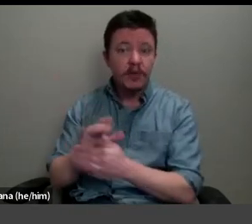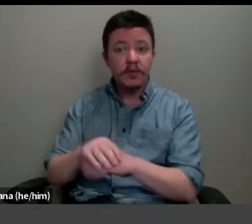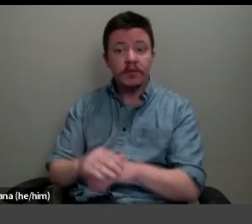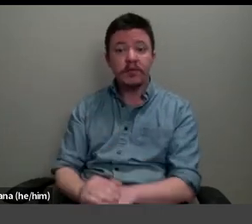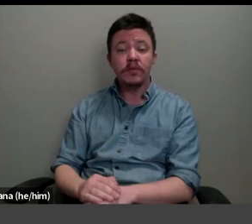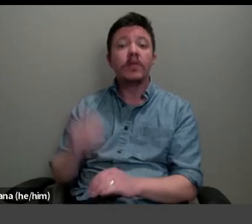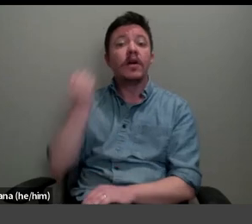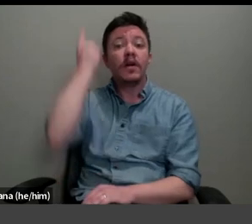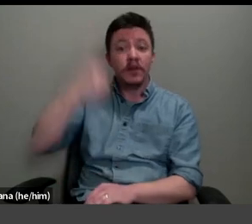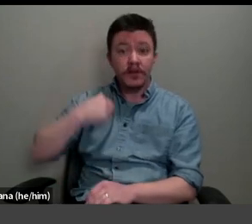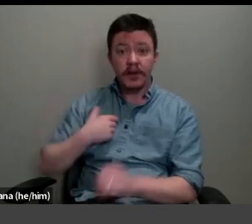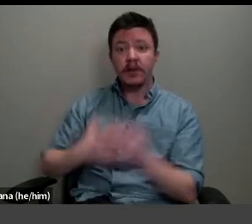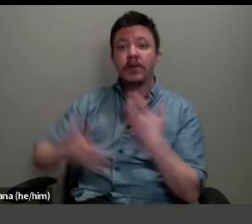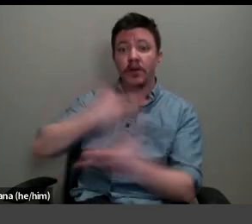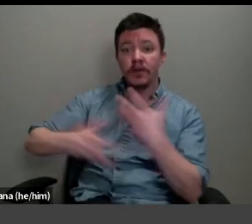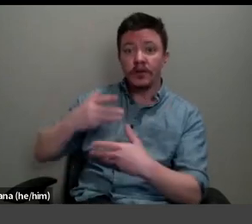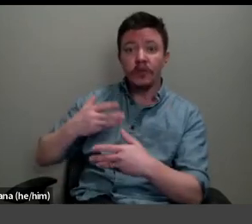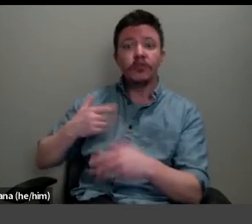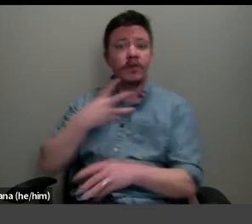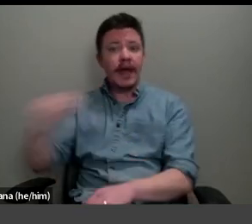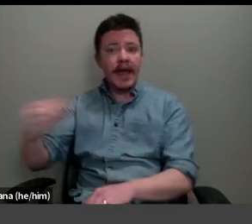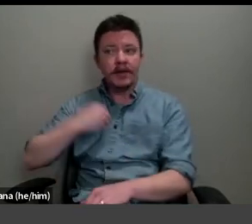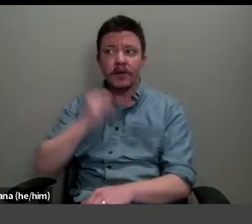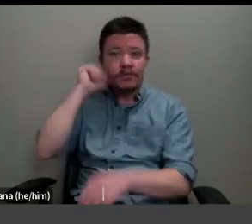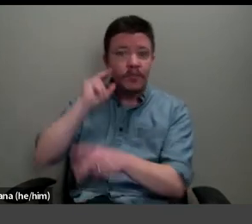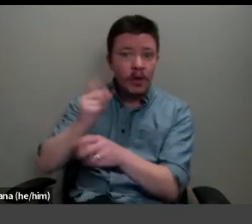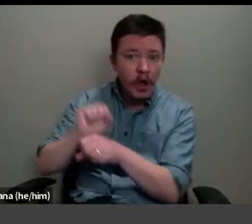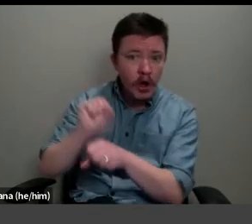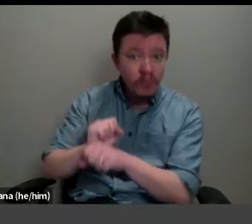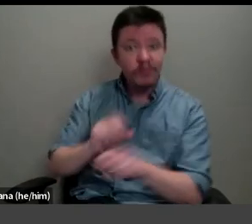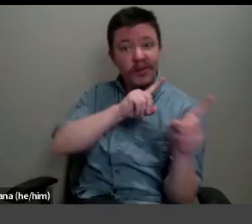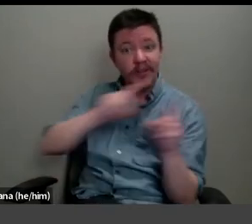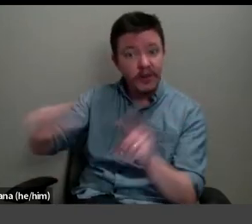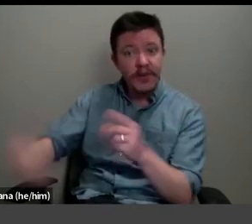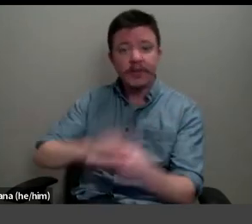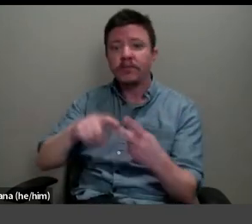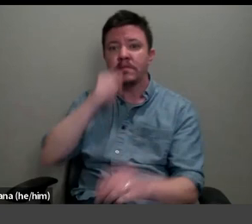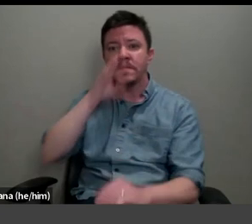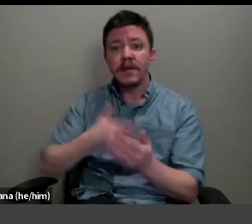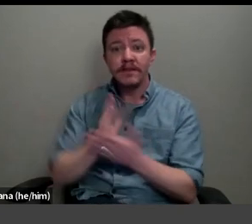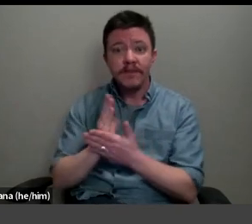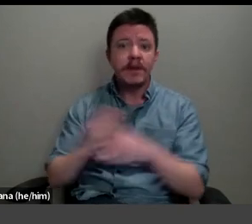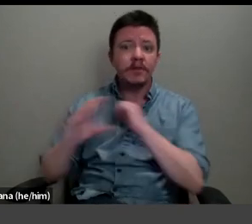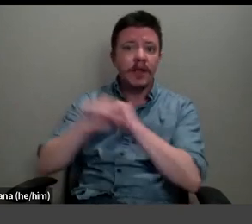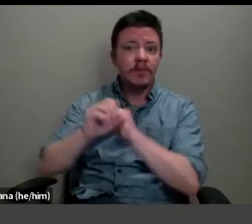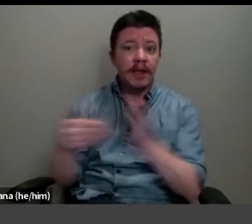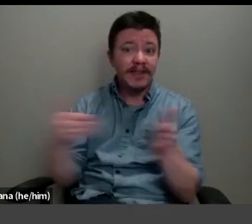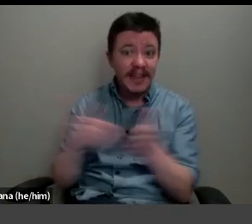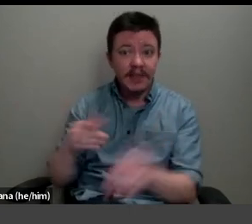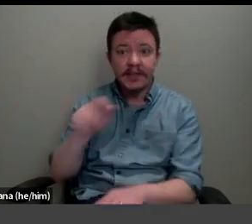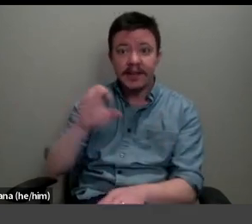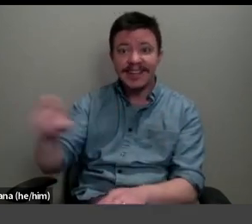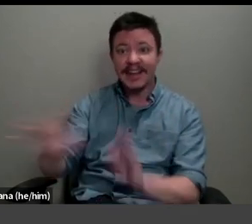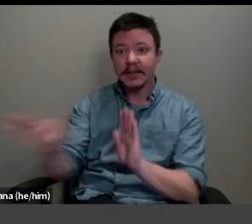domicile or home working surveys, feminist campaigns against sex-selective laws, and popular and